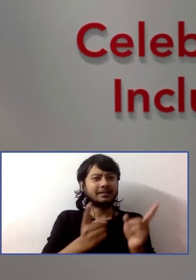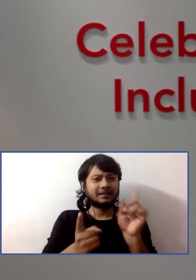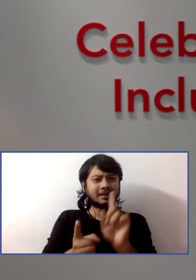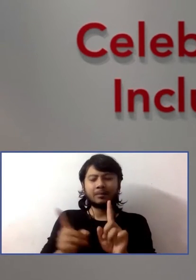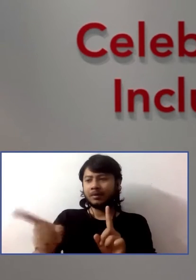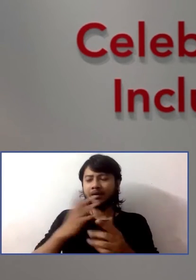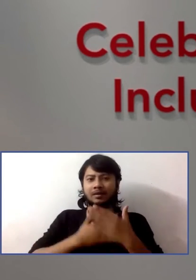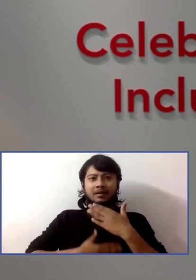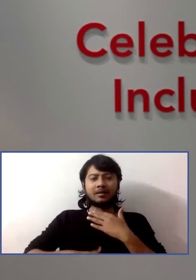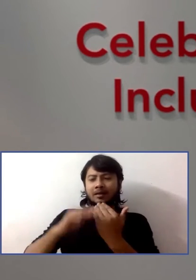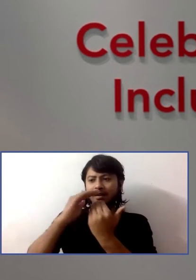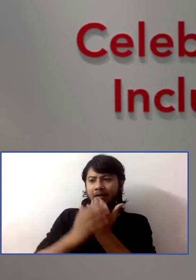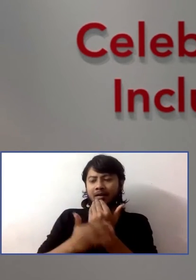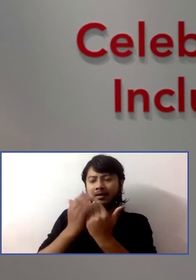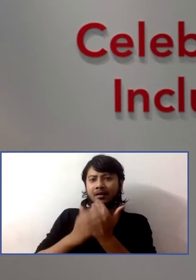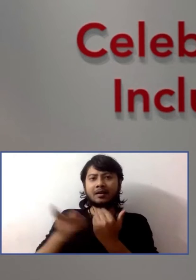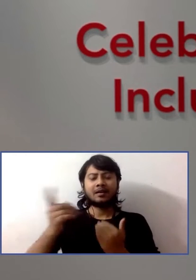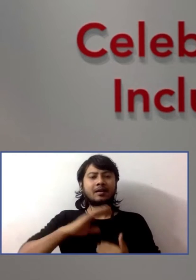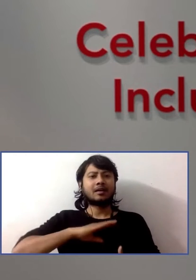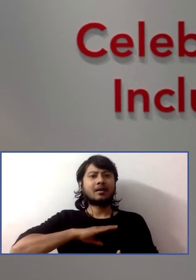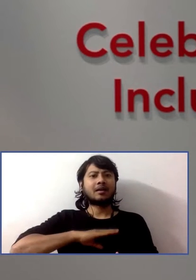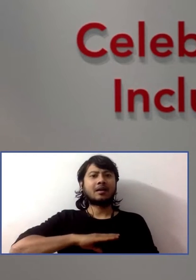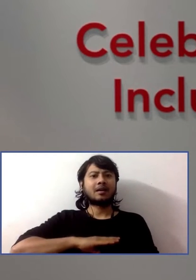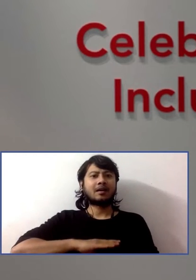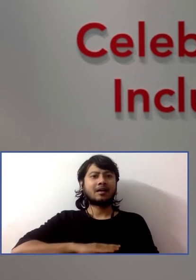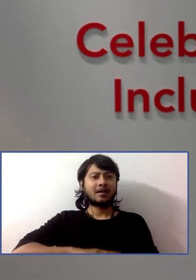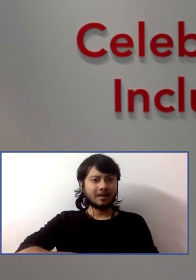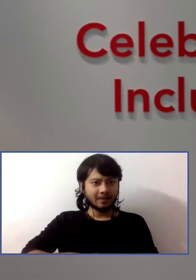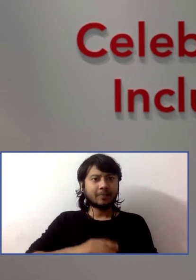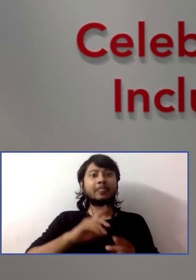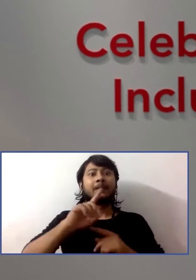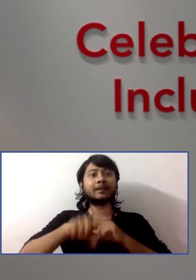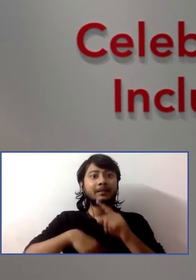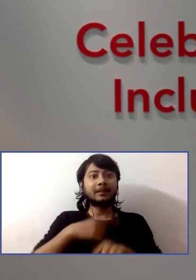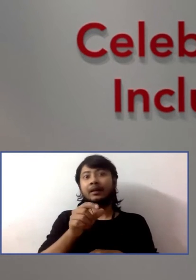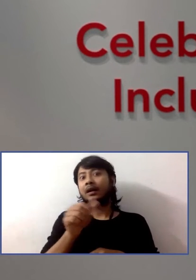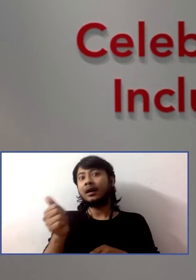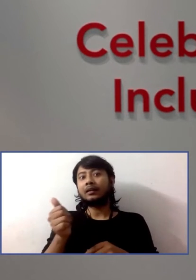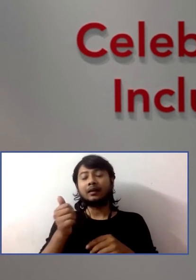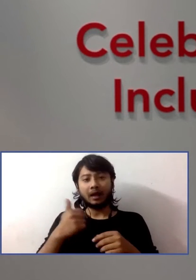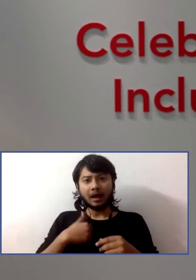But here, this is the point. I asked him what was going on.